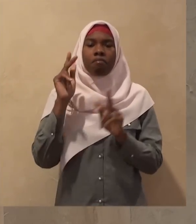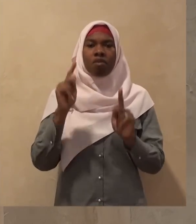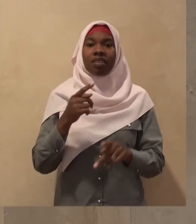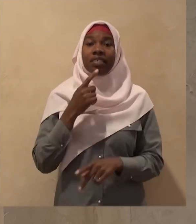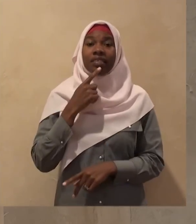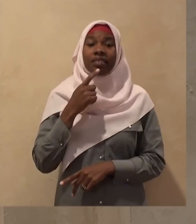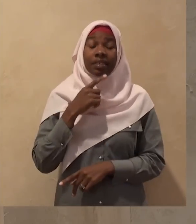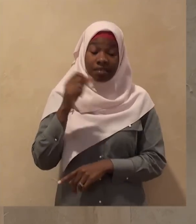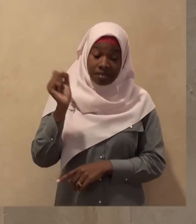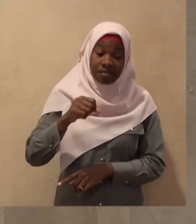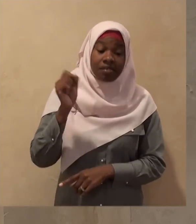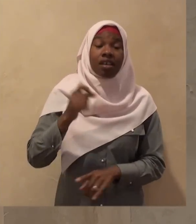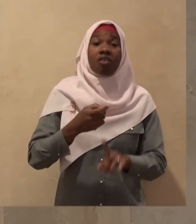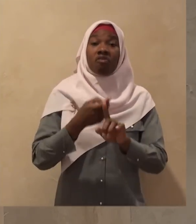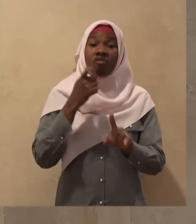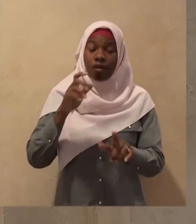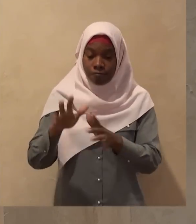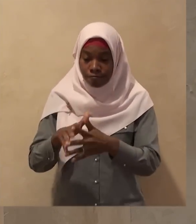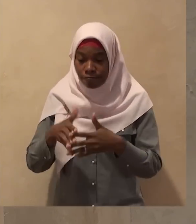not ordained